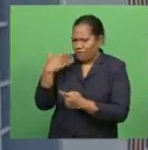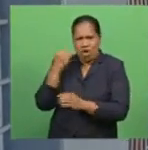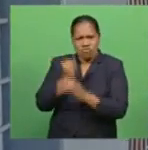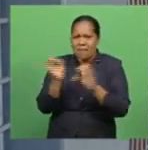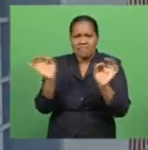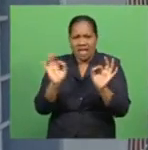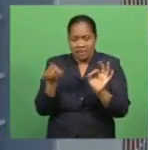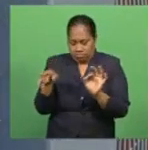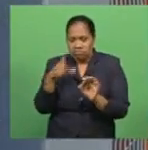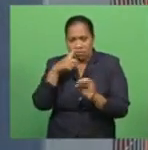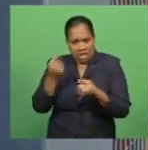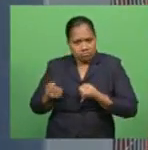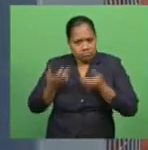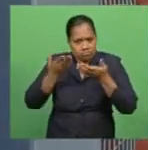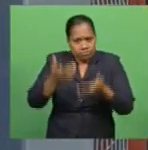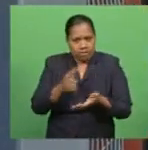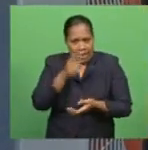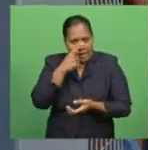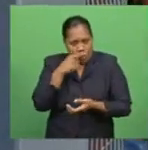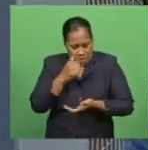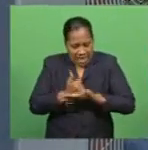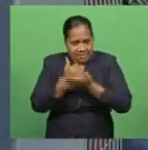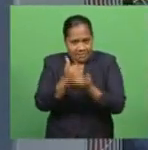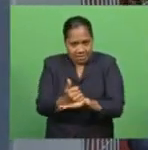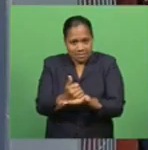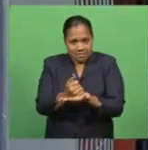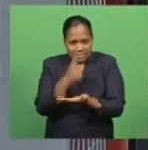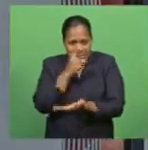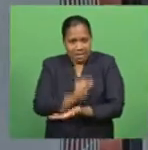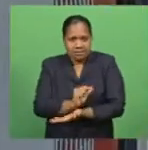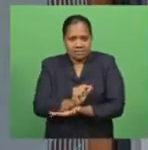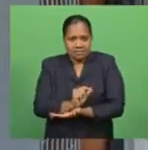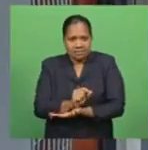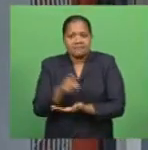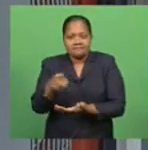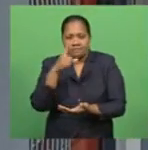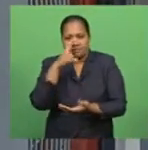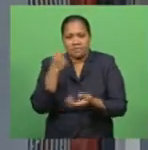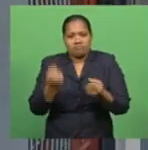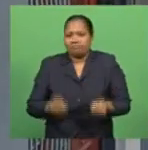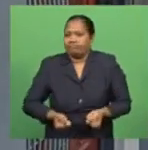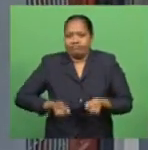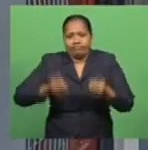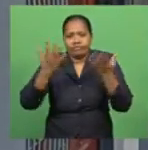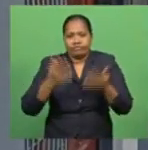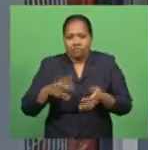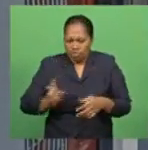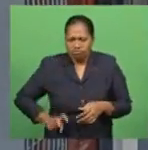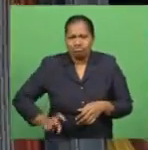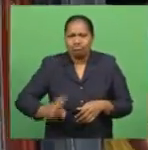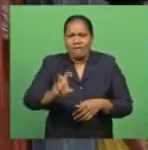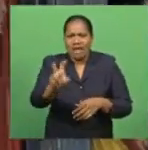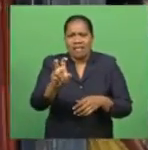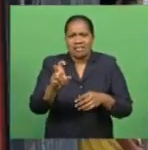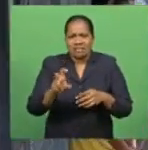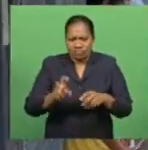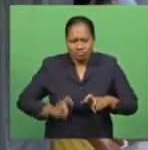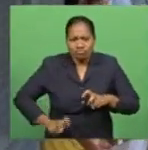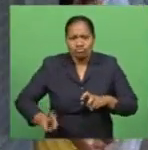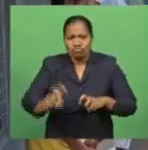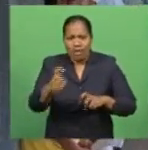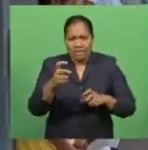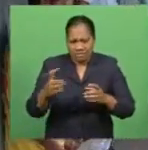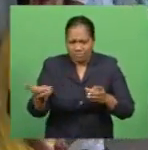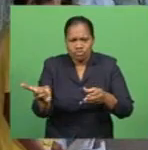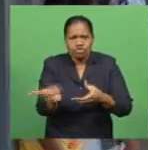and adhere to curfew orders, is not a flight risk and is willing to surrender travel documents. Police prosecutors objected to